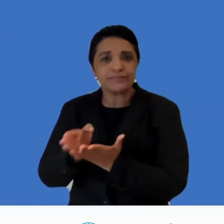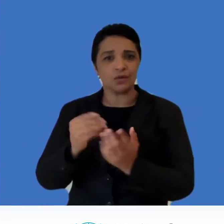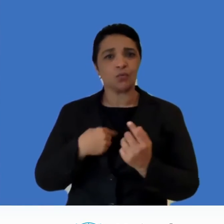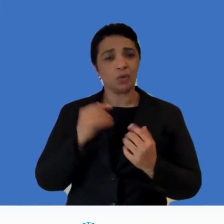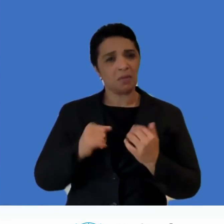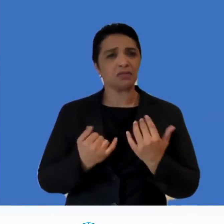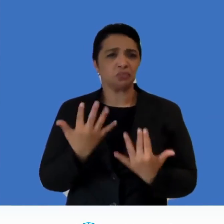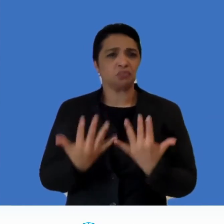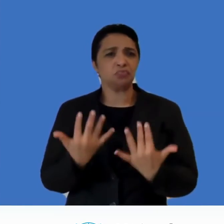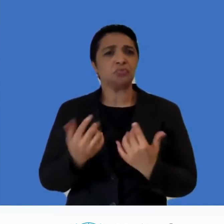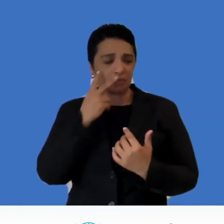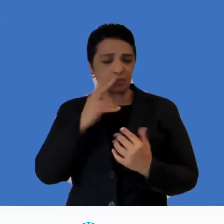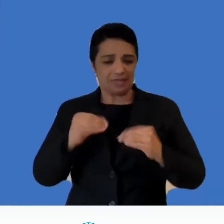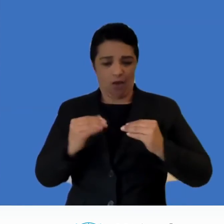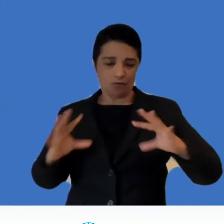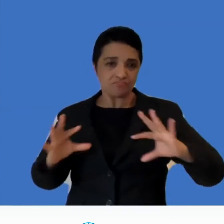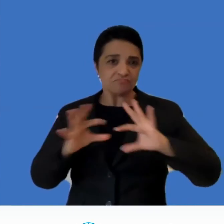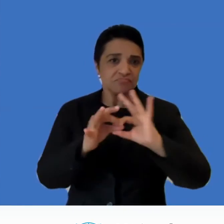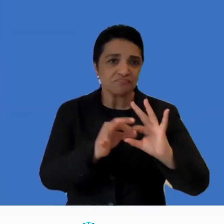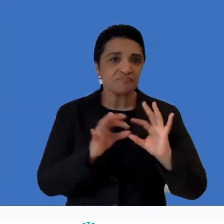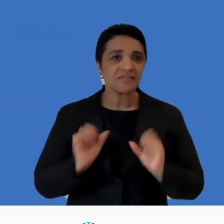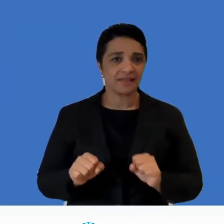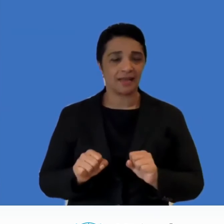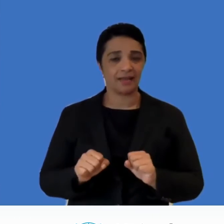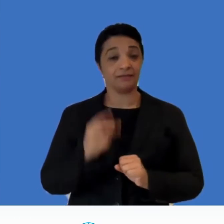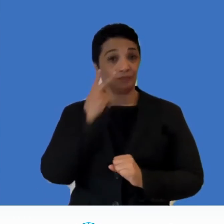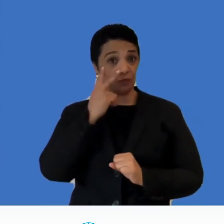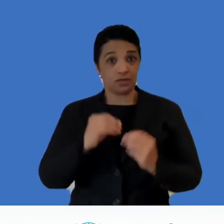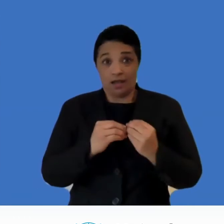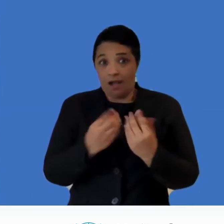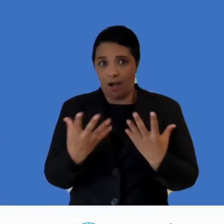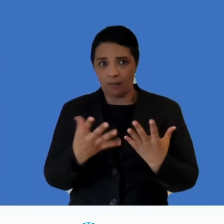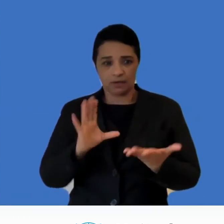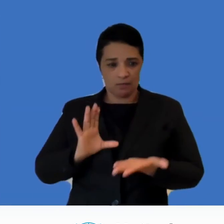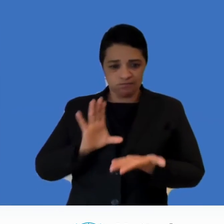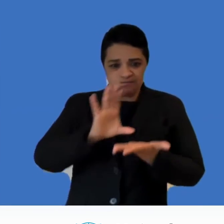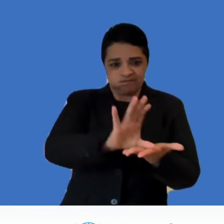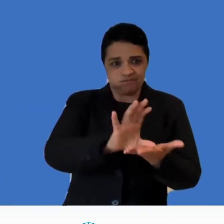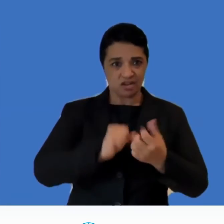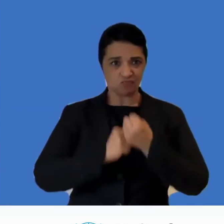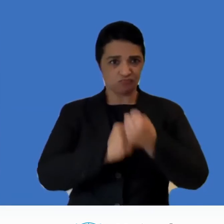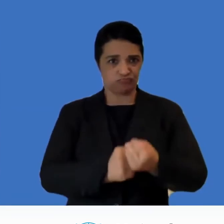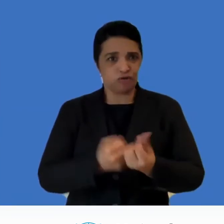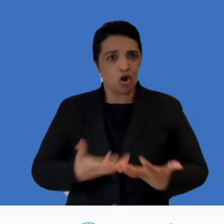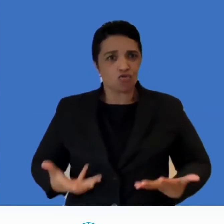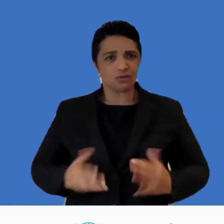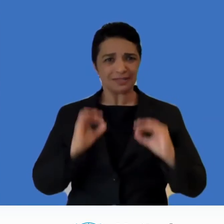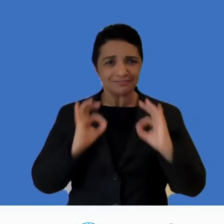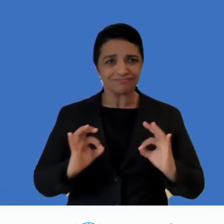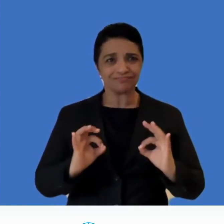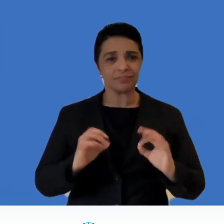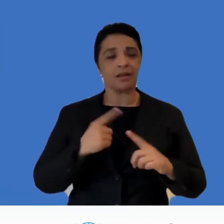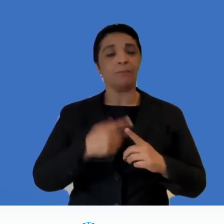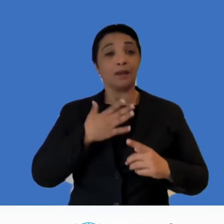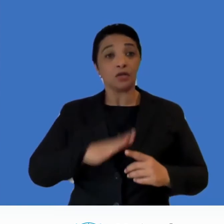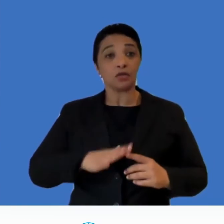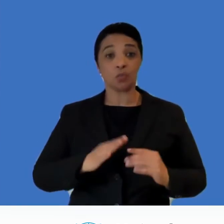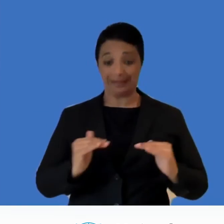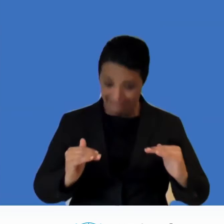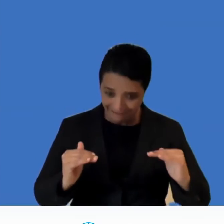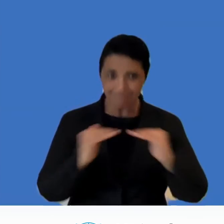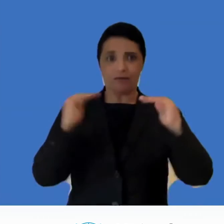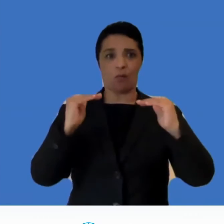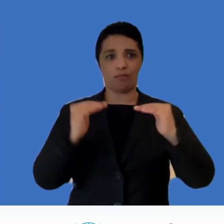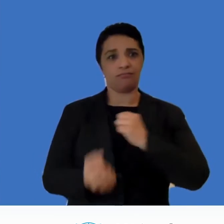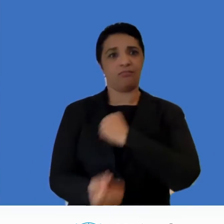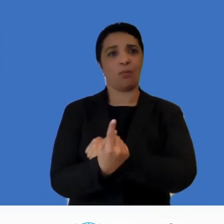in our in allocation of these resources and we want equality in all these opportunities let